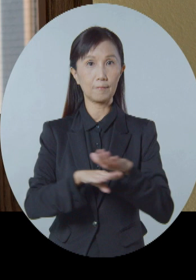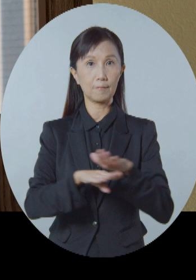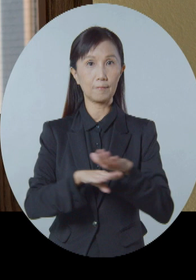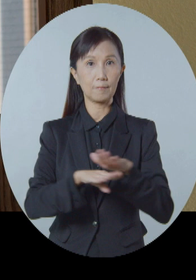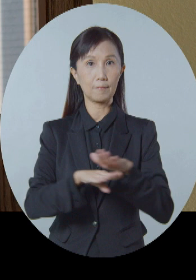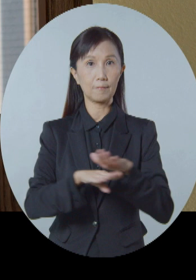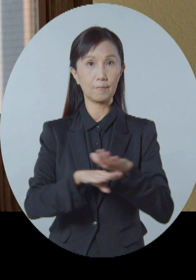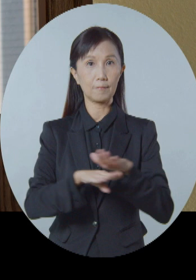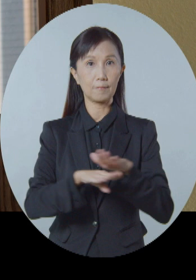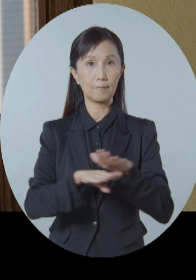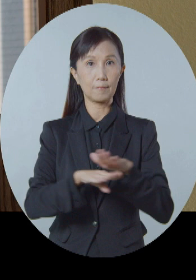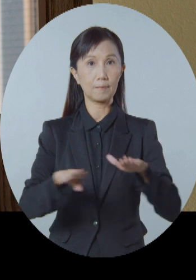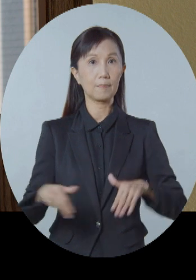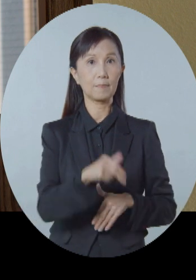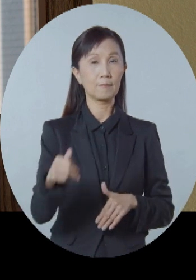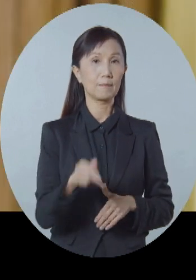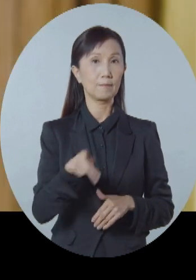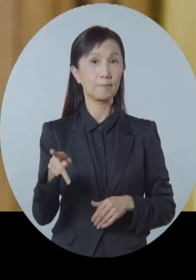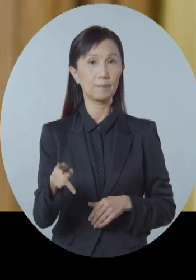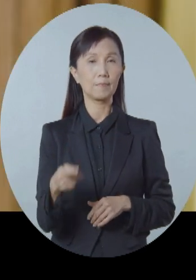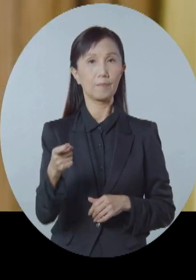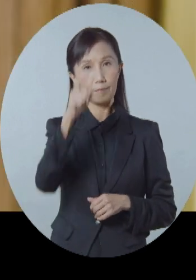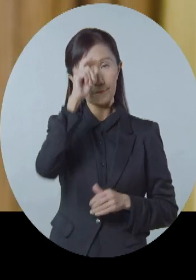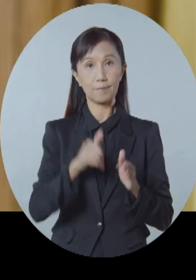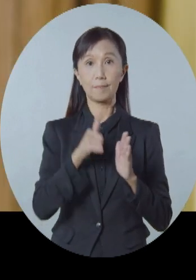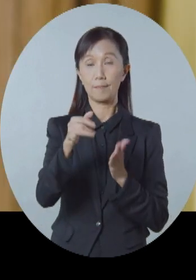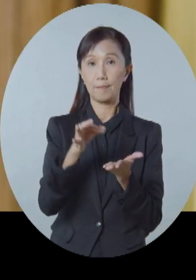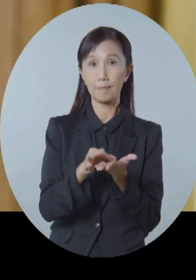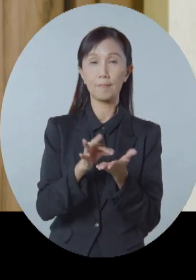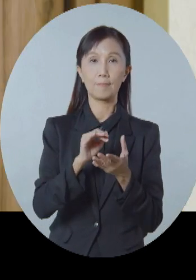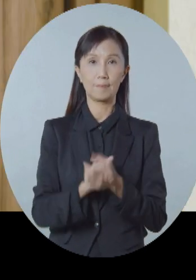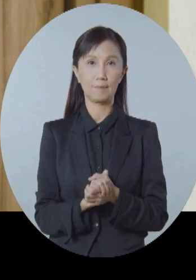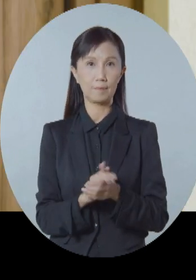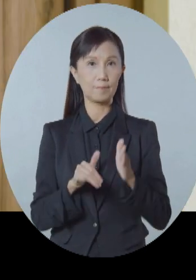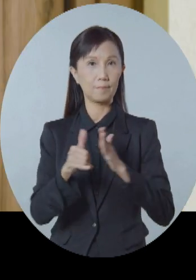voiceover says, The Leave Home Safe mobile app helps you keep proper visit records.